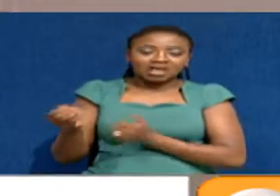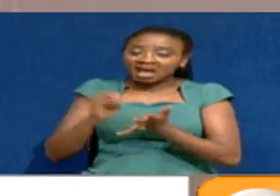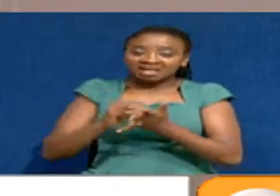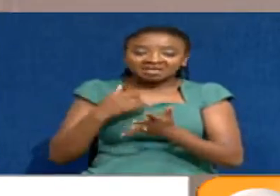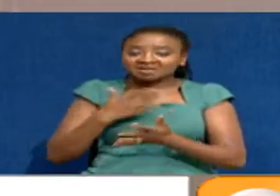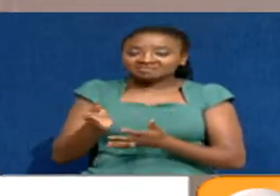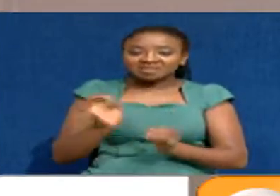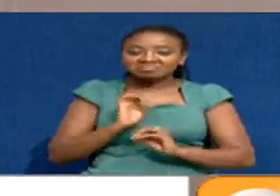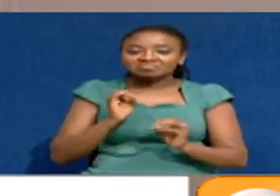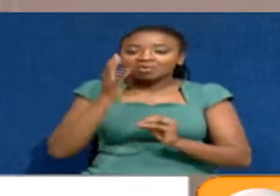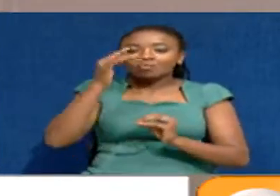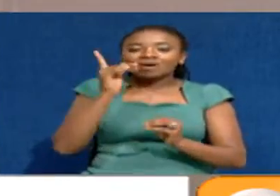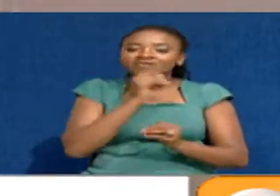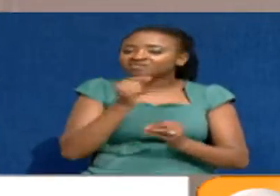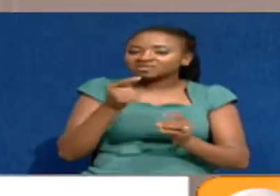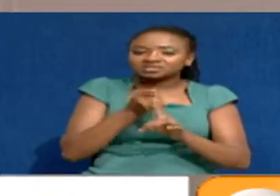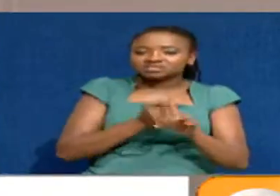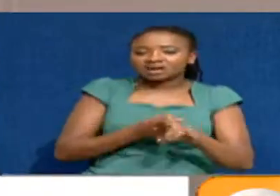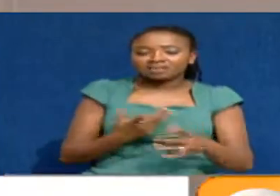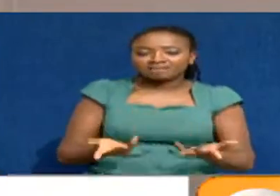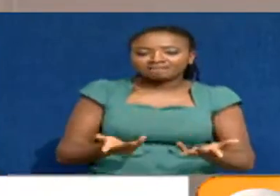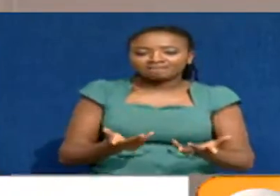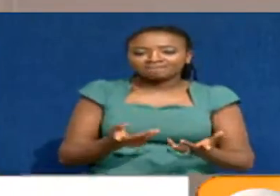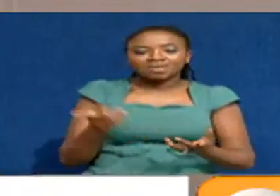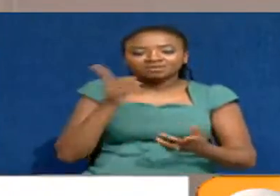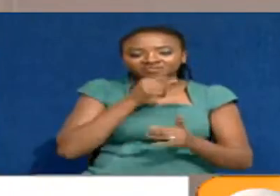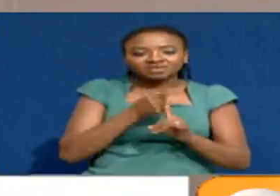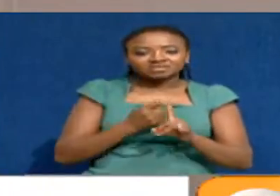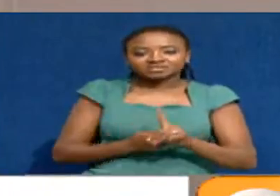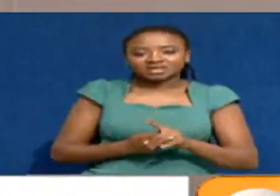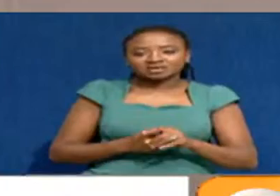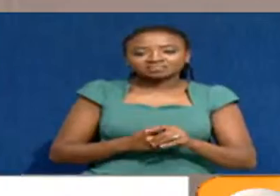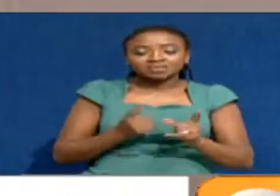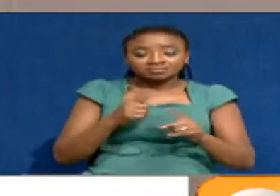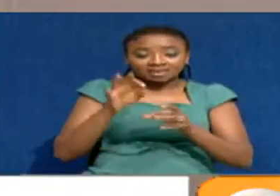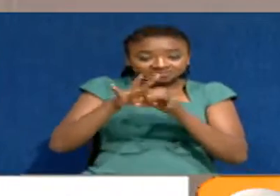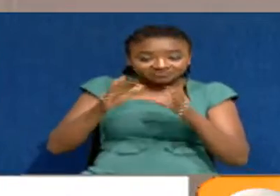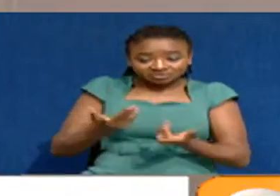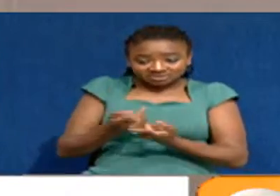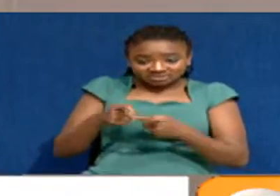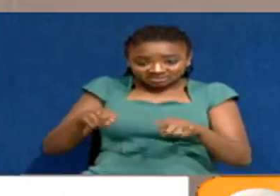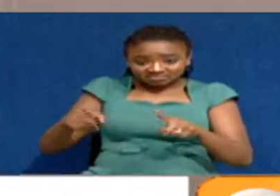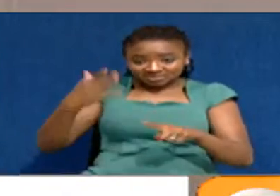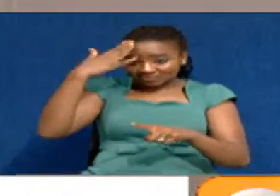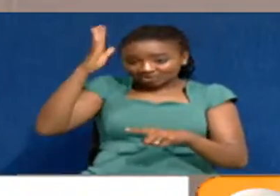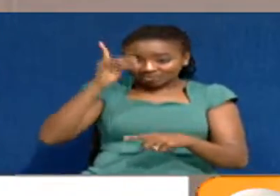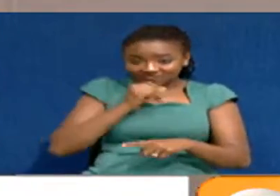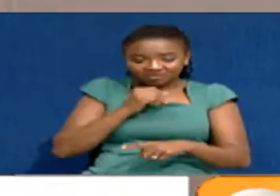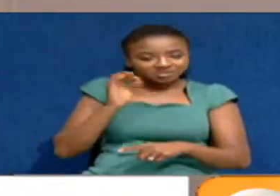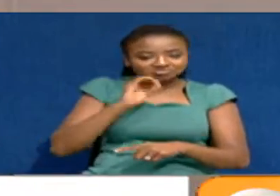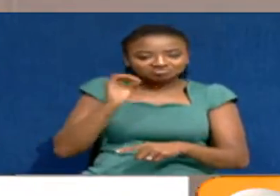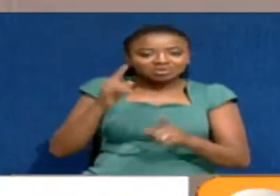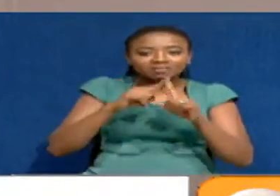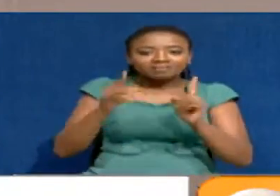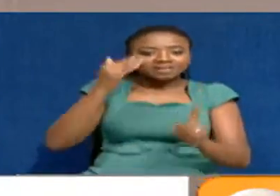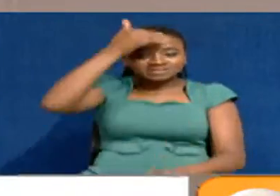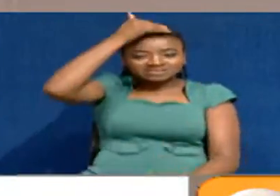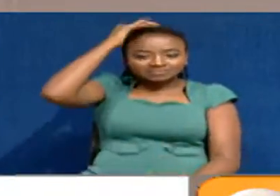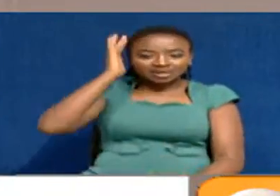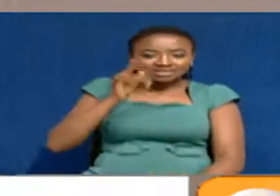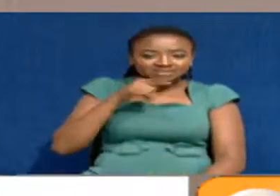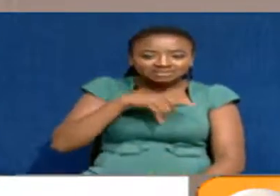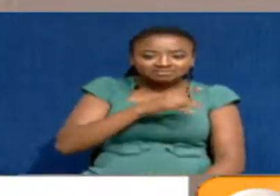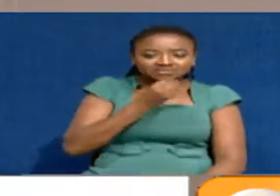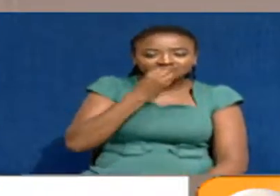tell you, voters in these constituencies are not aware of this fact. Chebukati himself told me,